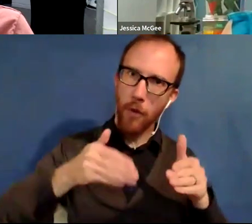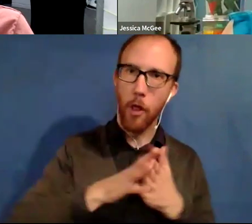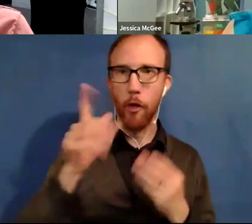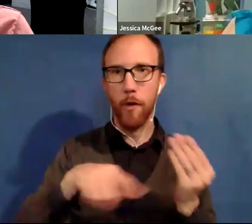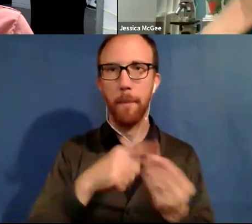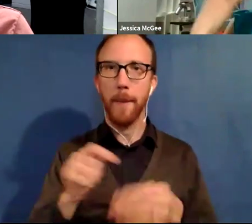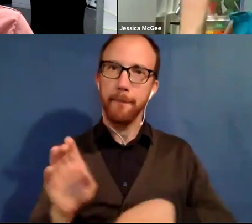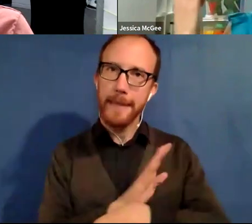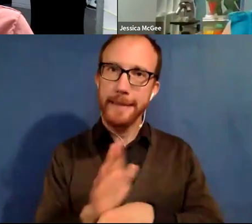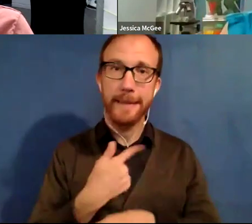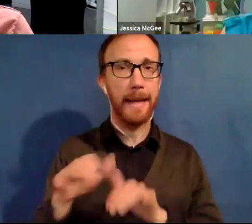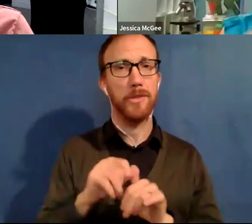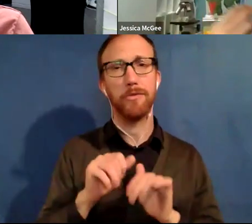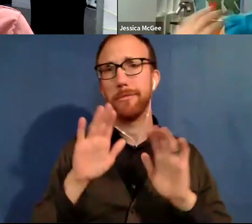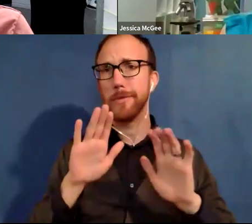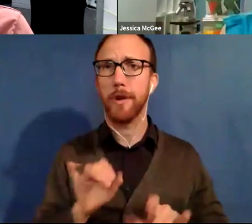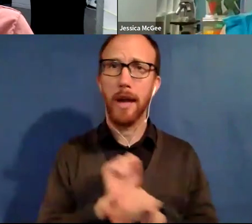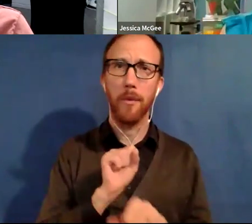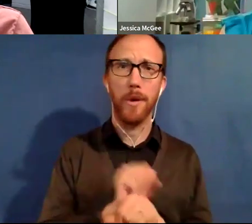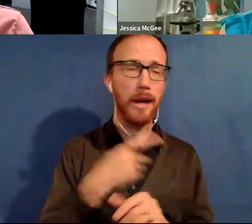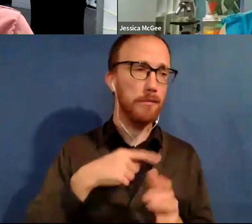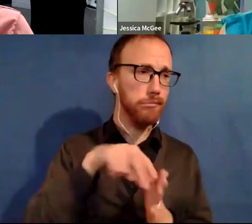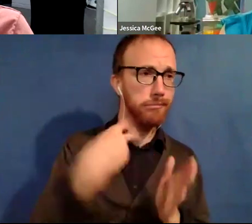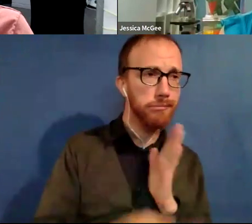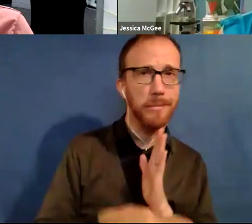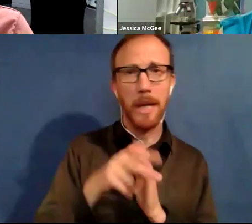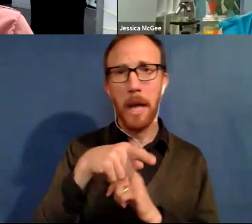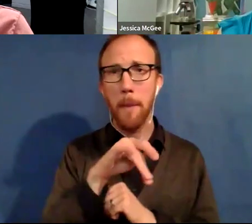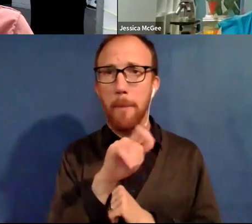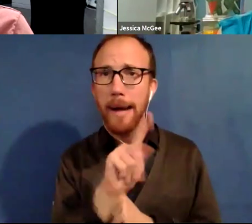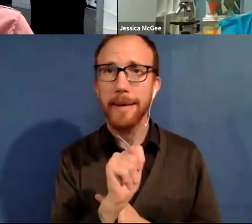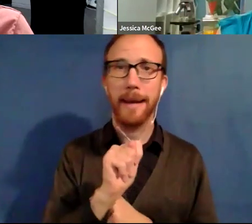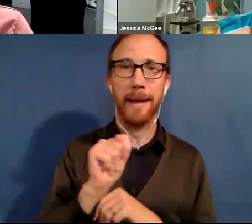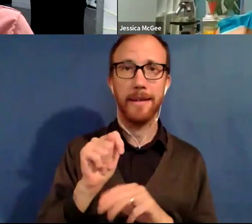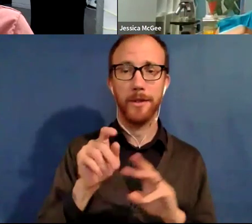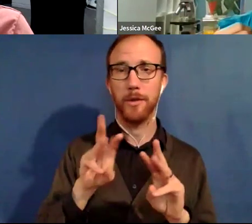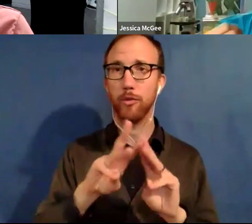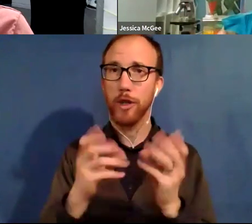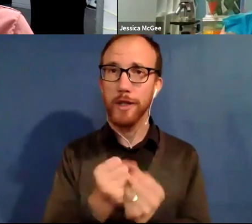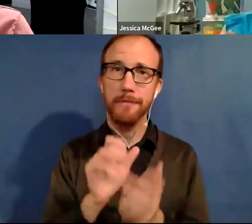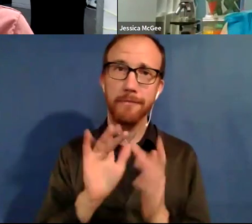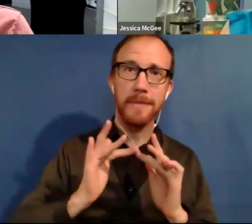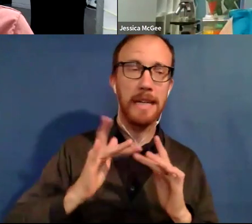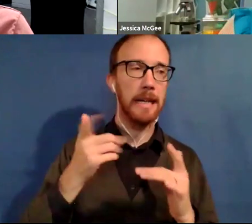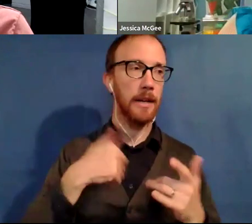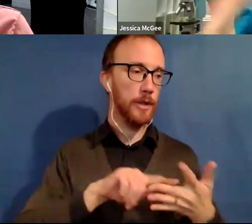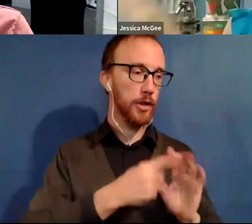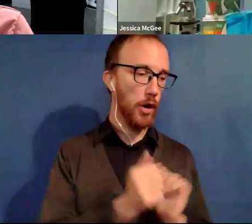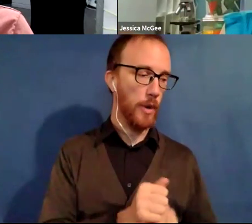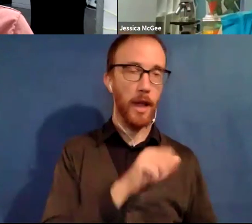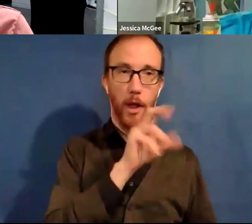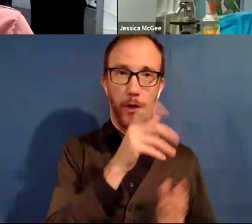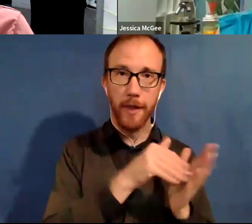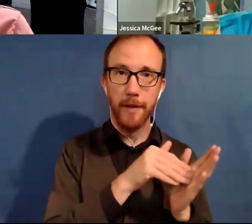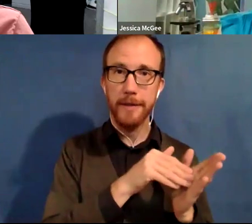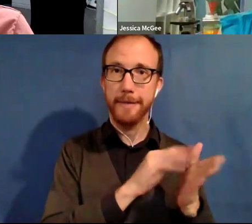did great work. You know, I dove into podcasts and webinars and we went from $30,000 to a hundred